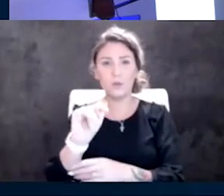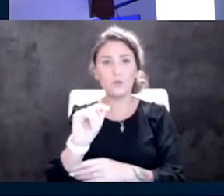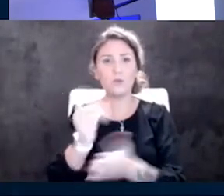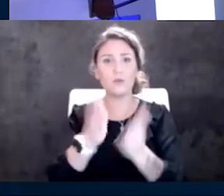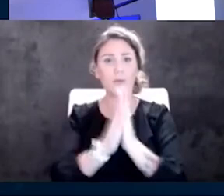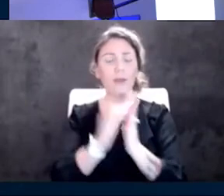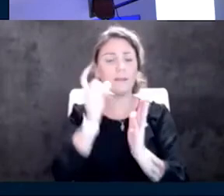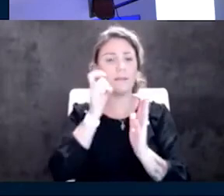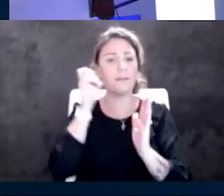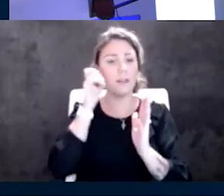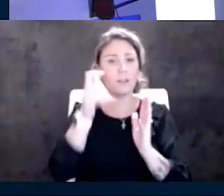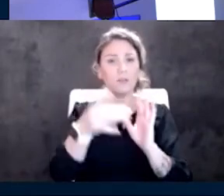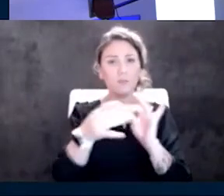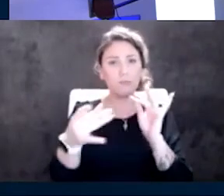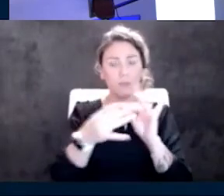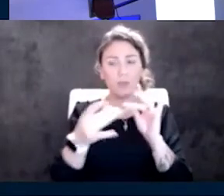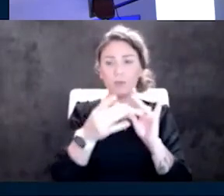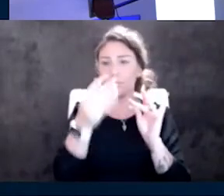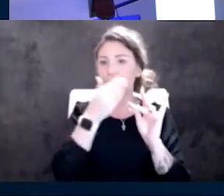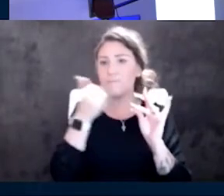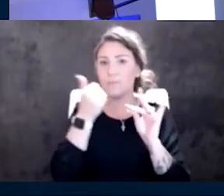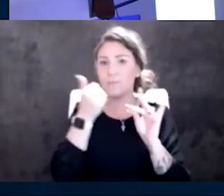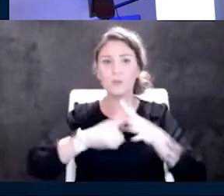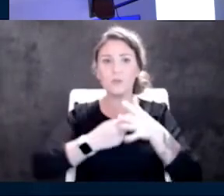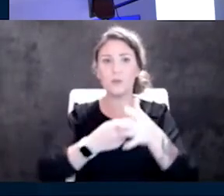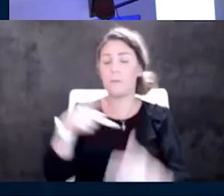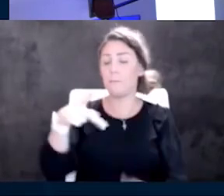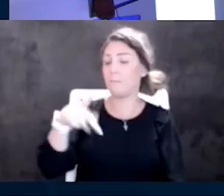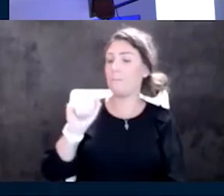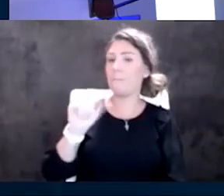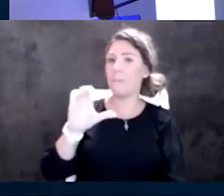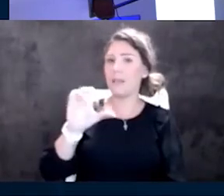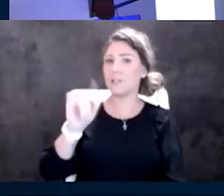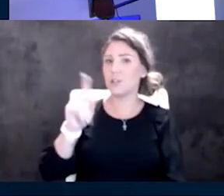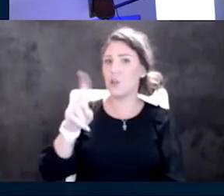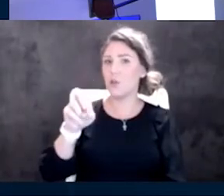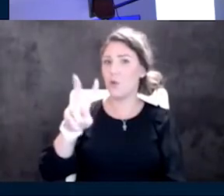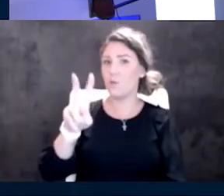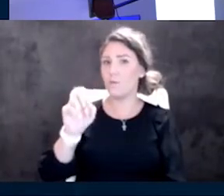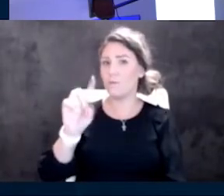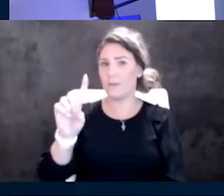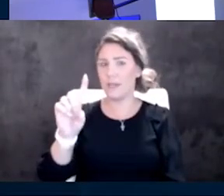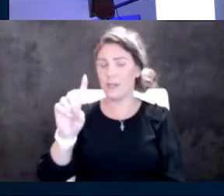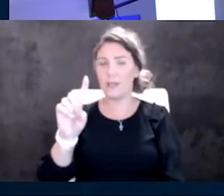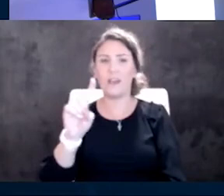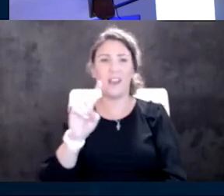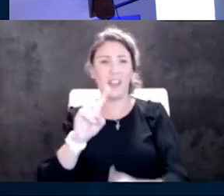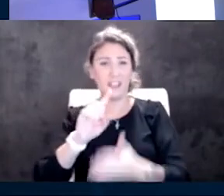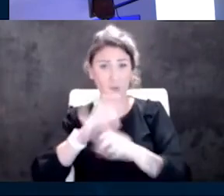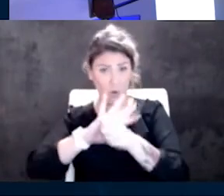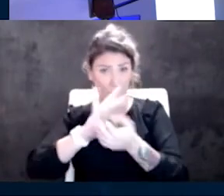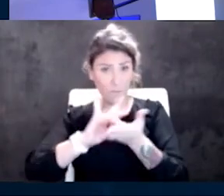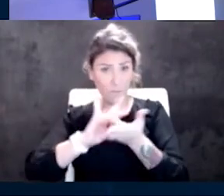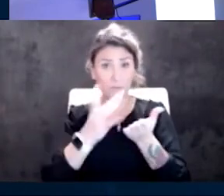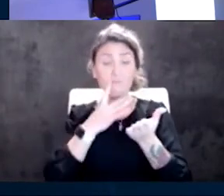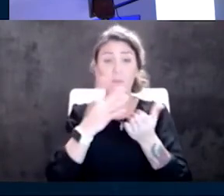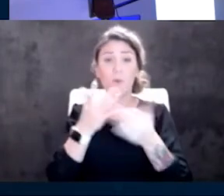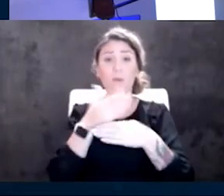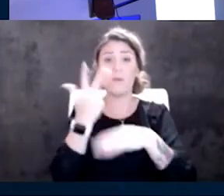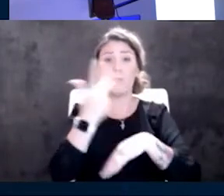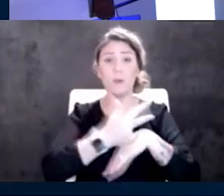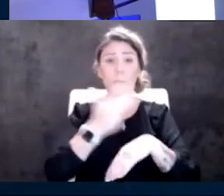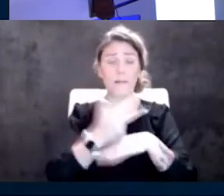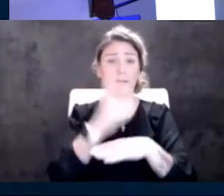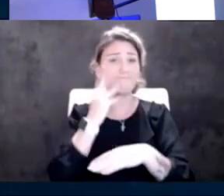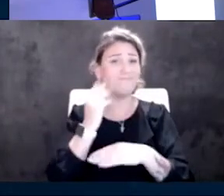that it is best to start Paxlovid, is that the COVID pill, within three days of first experiencing symptoms. But she's like,